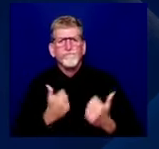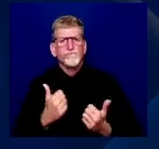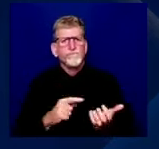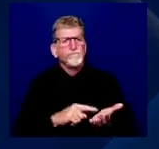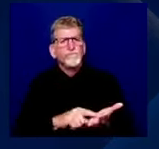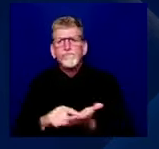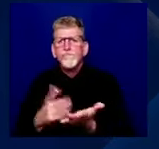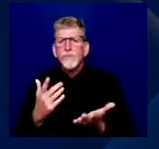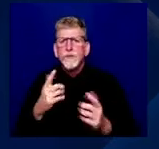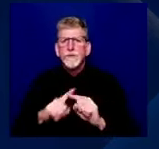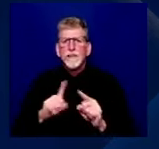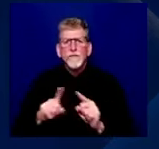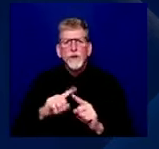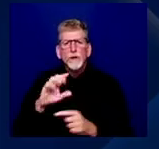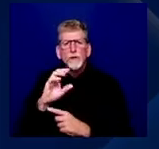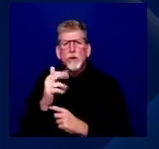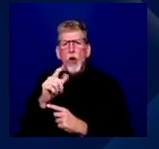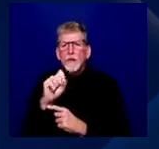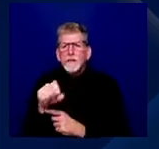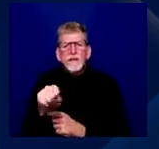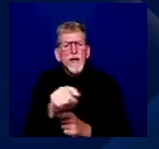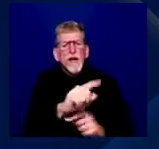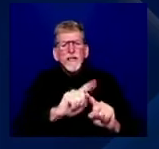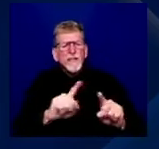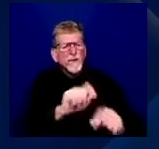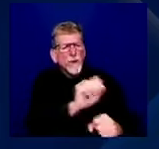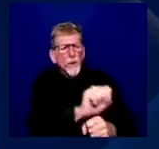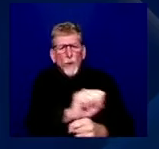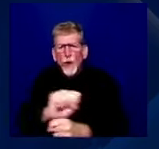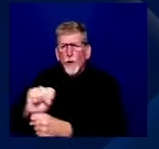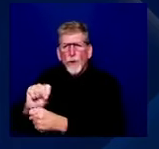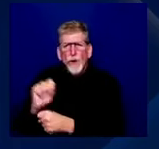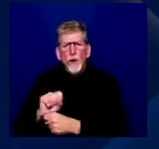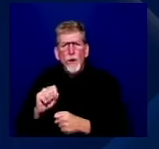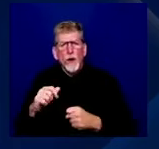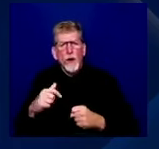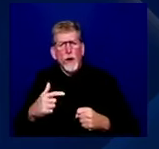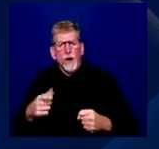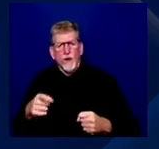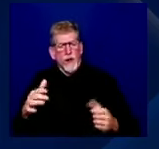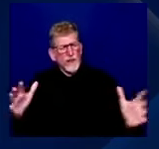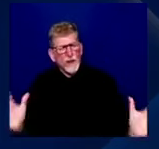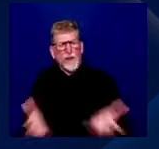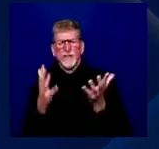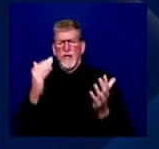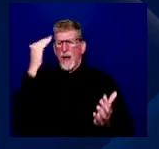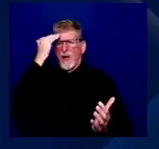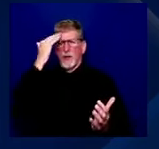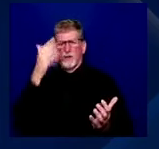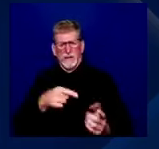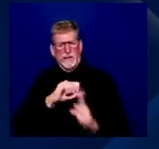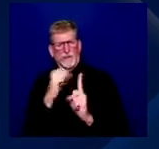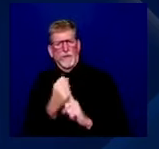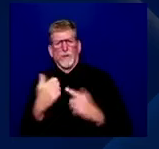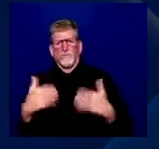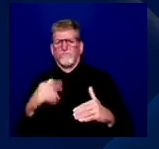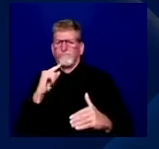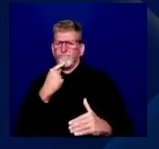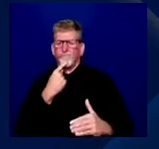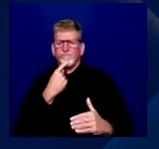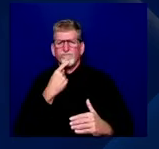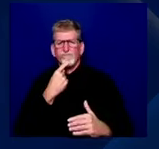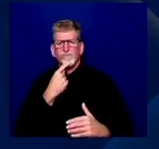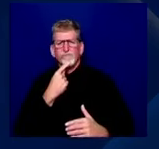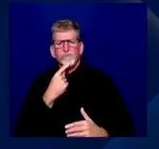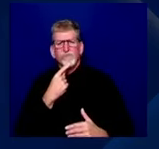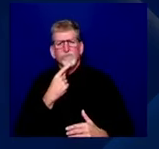and others to, to raise awareness on this issue. There is a shameful, uh,